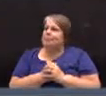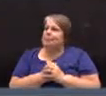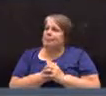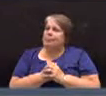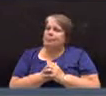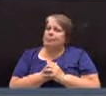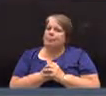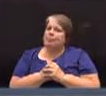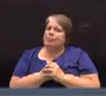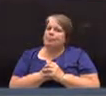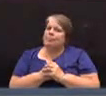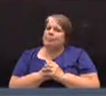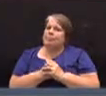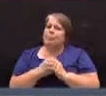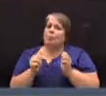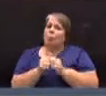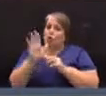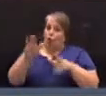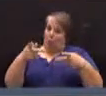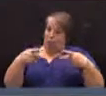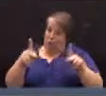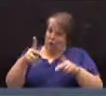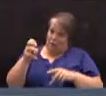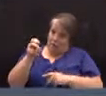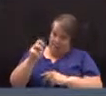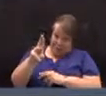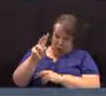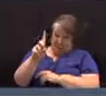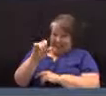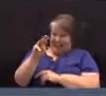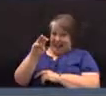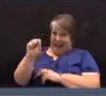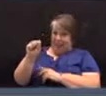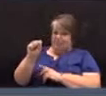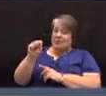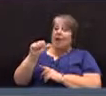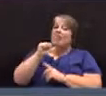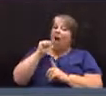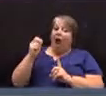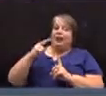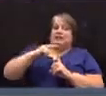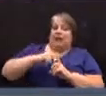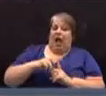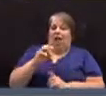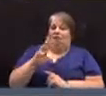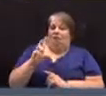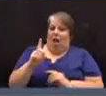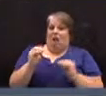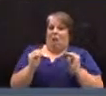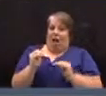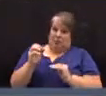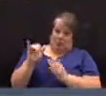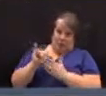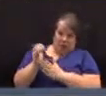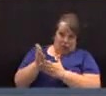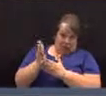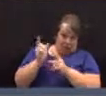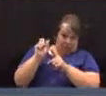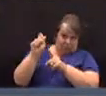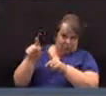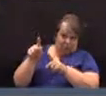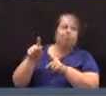call it, with your permission, Mr. Dimes, the unassigned fund balance. Is that all right? Yes.